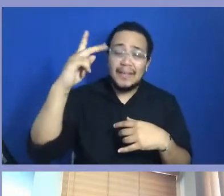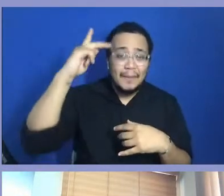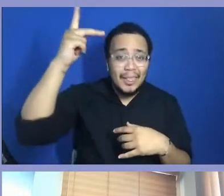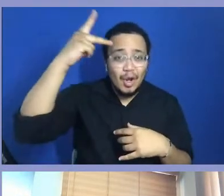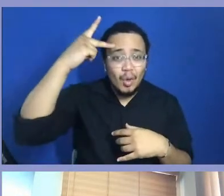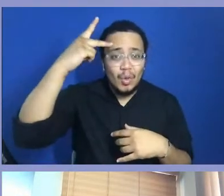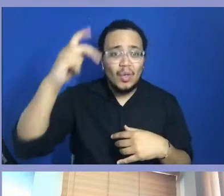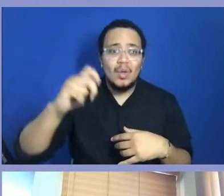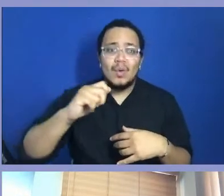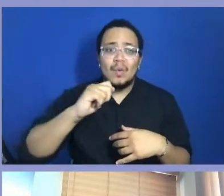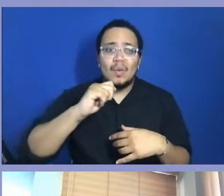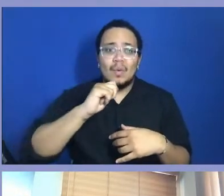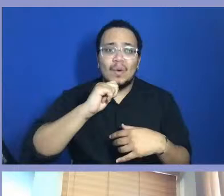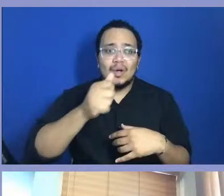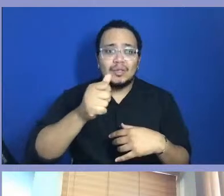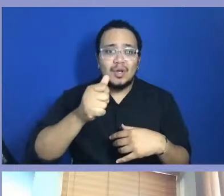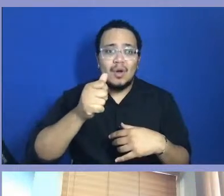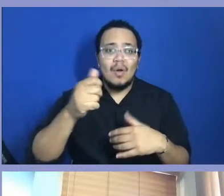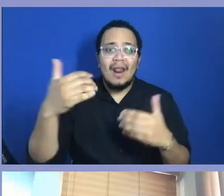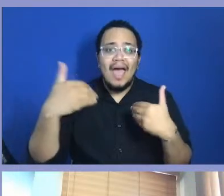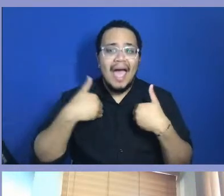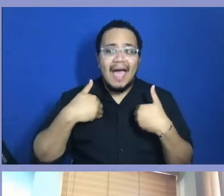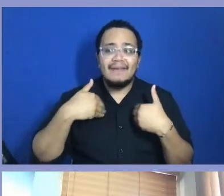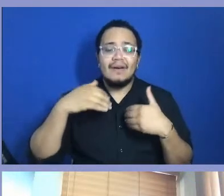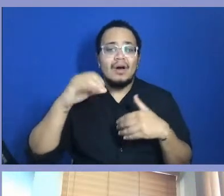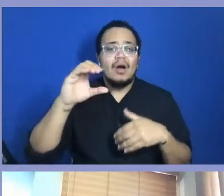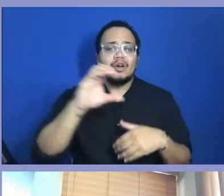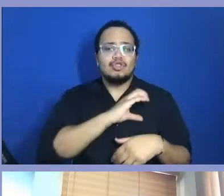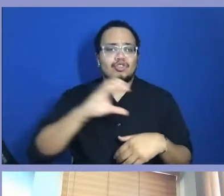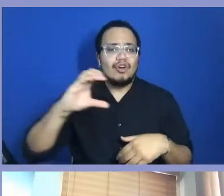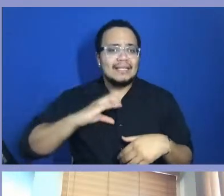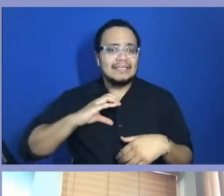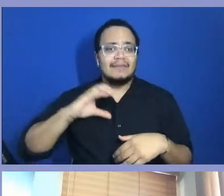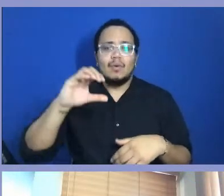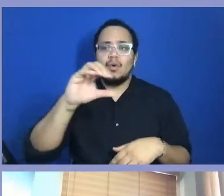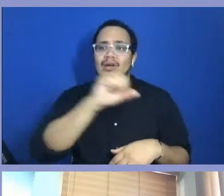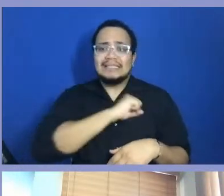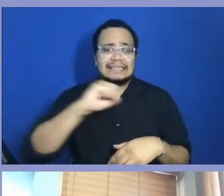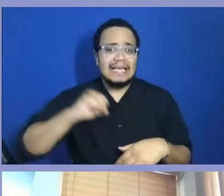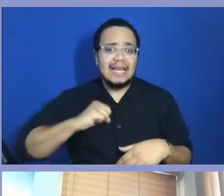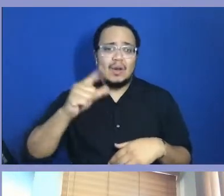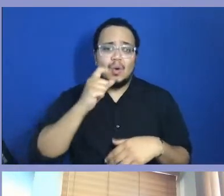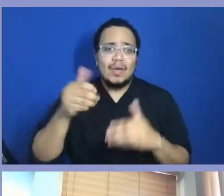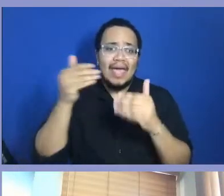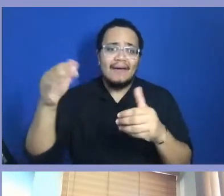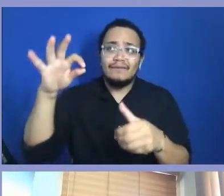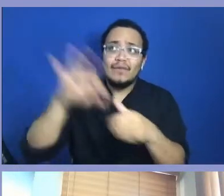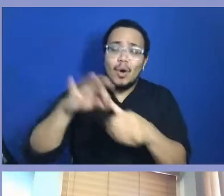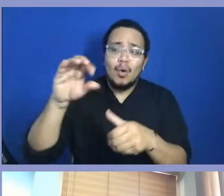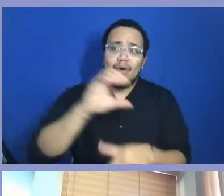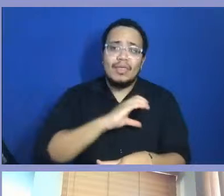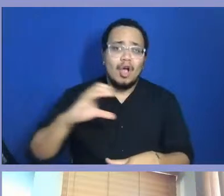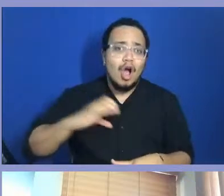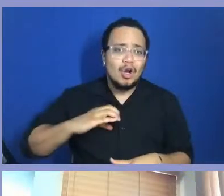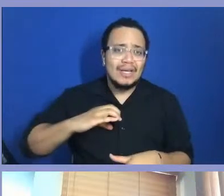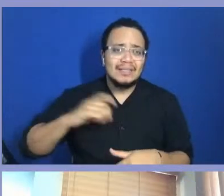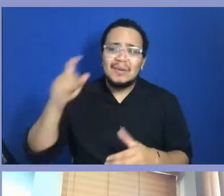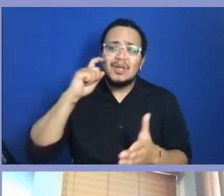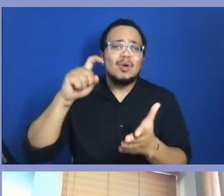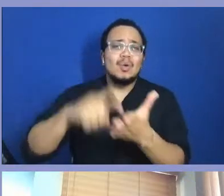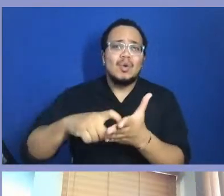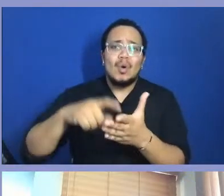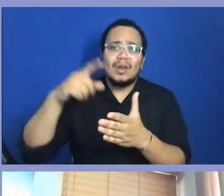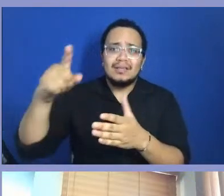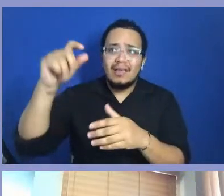person that can vote in that doggone Congress. If we ain't disrespected, disallowed and stepped on, I don't know